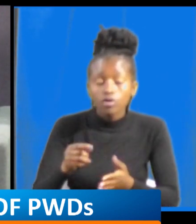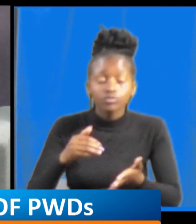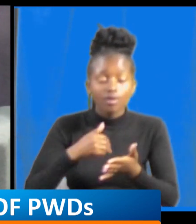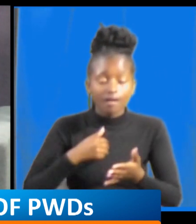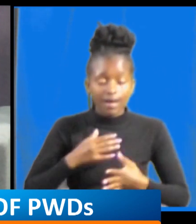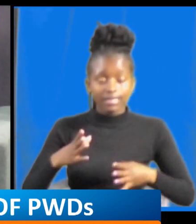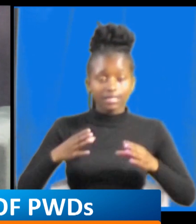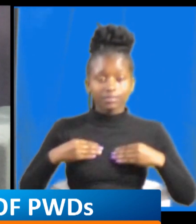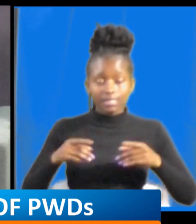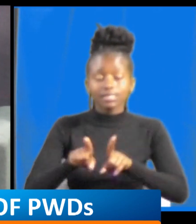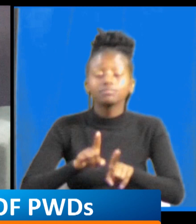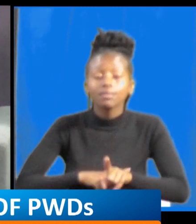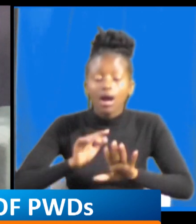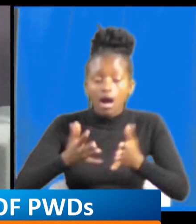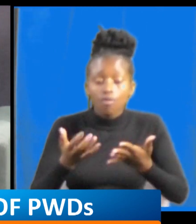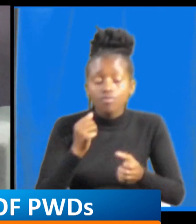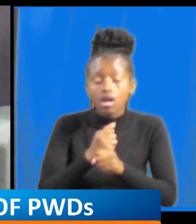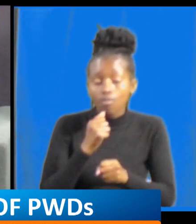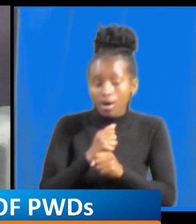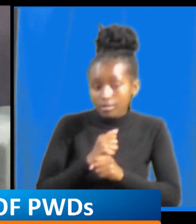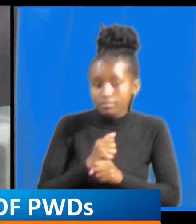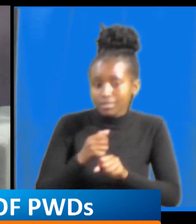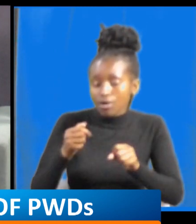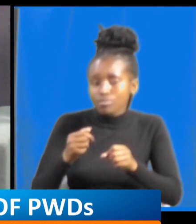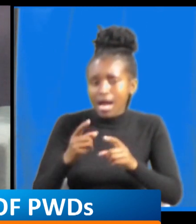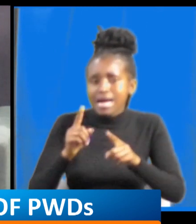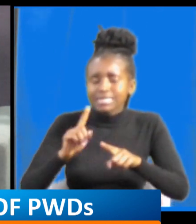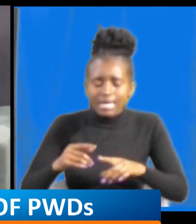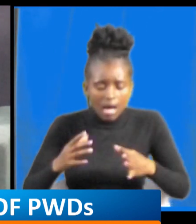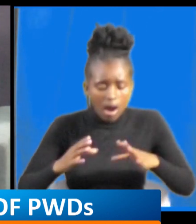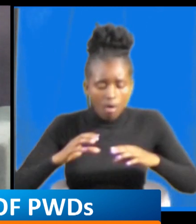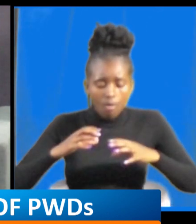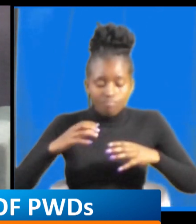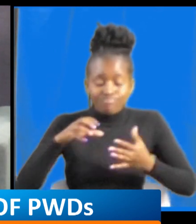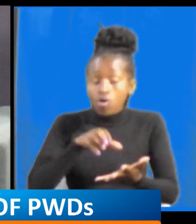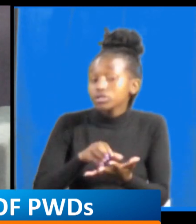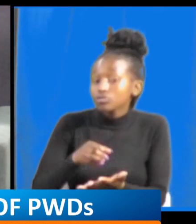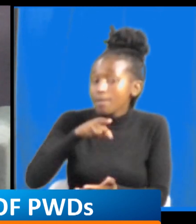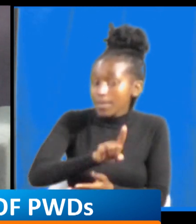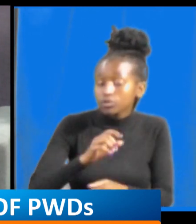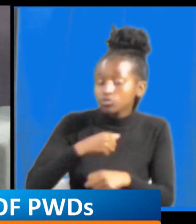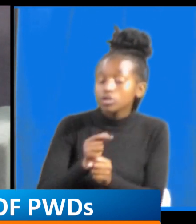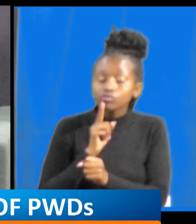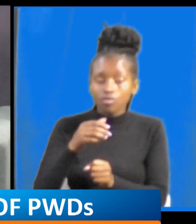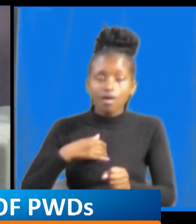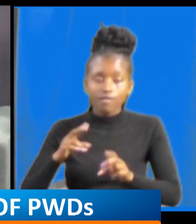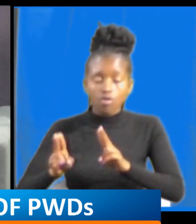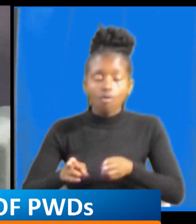to deal with your condition how are you able to just to adapt your condition for you to live a normal life you know this